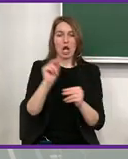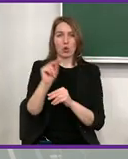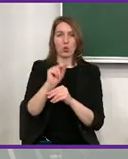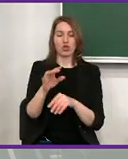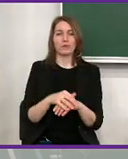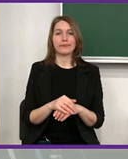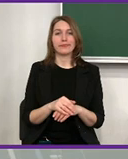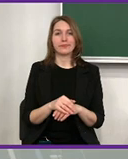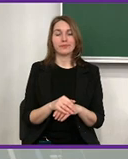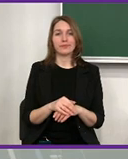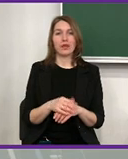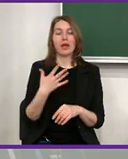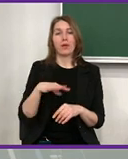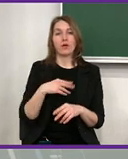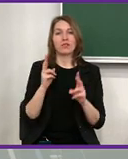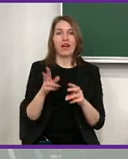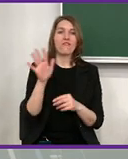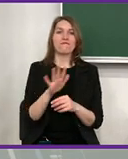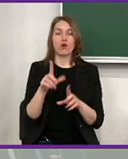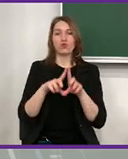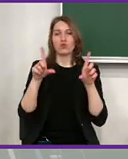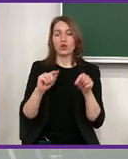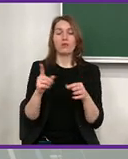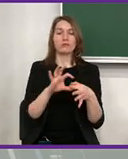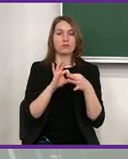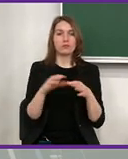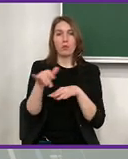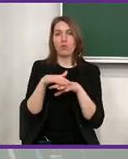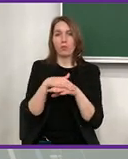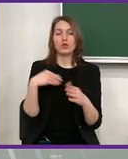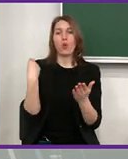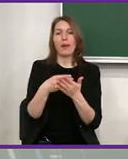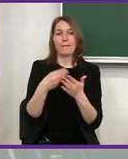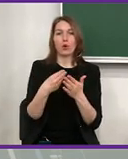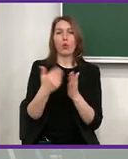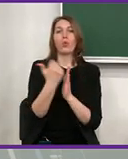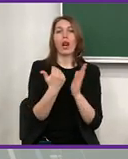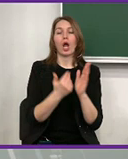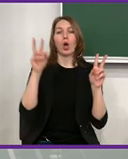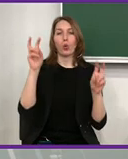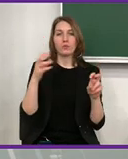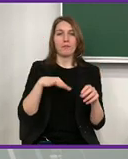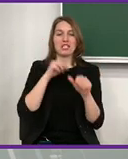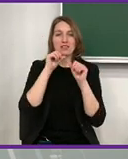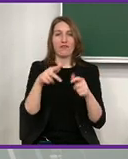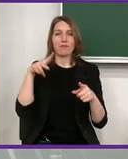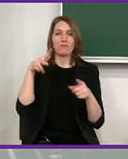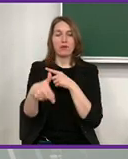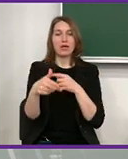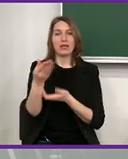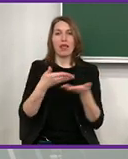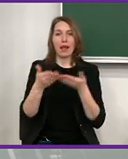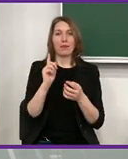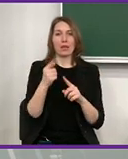highlight that the task of this audit was not to punish somebody, but to educate. And the public